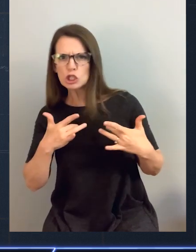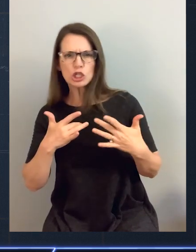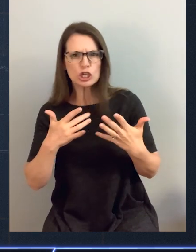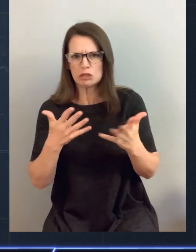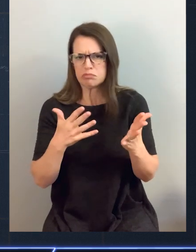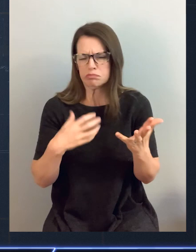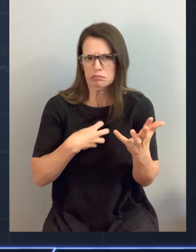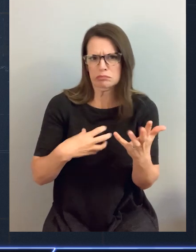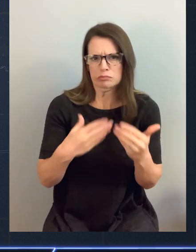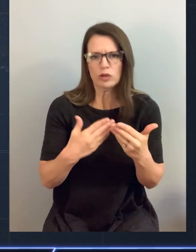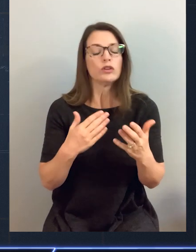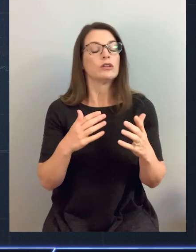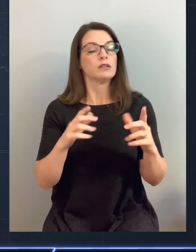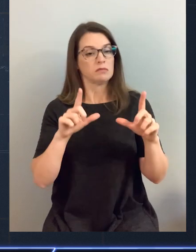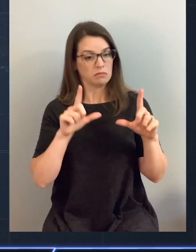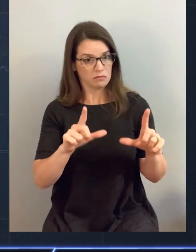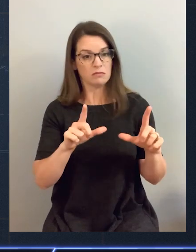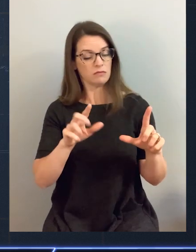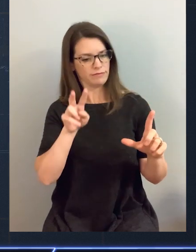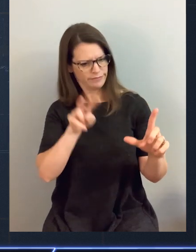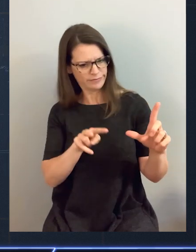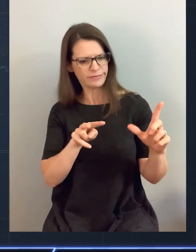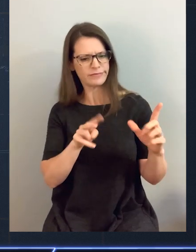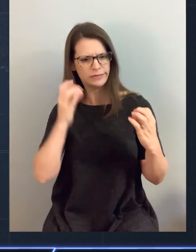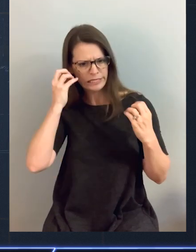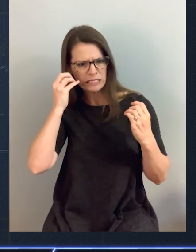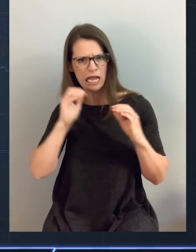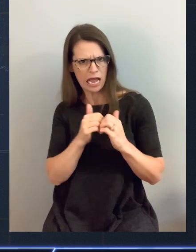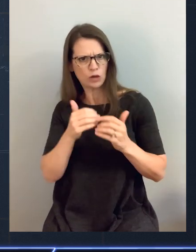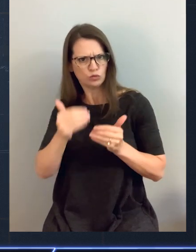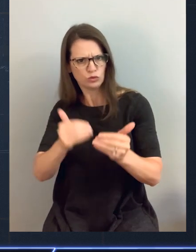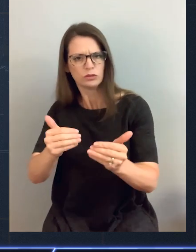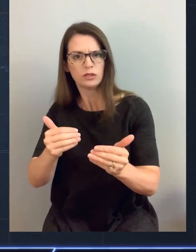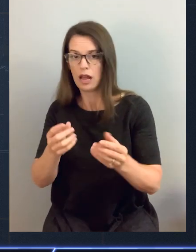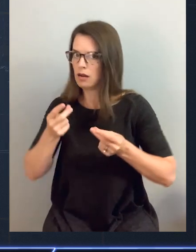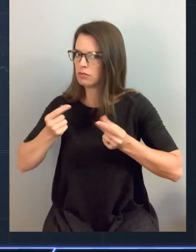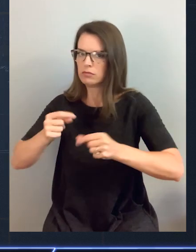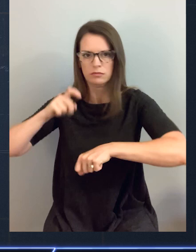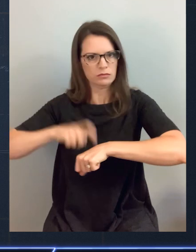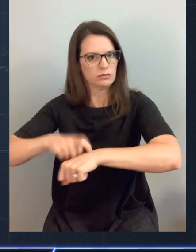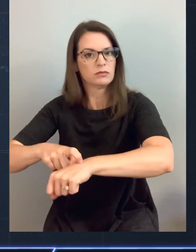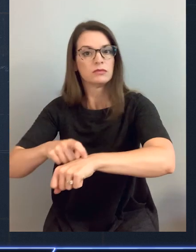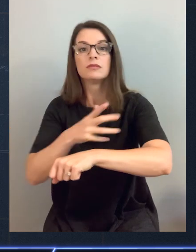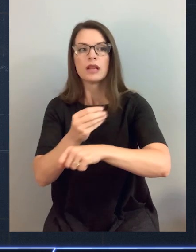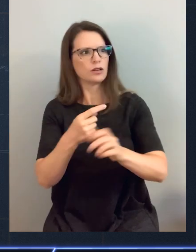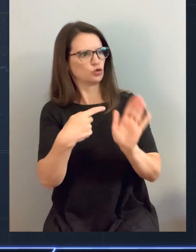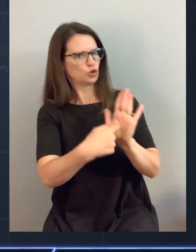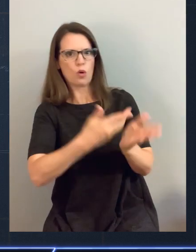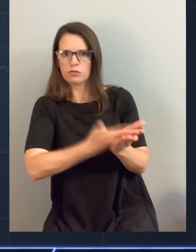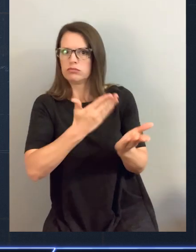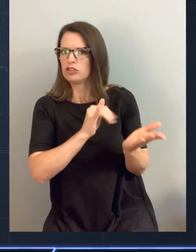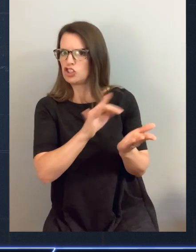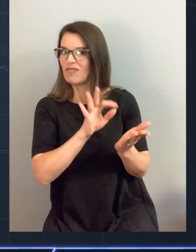suggestion, and then process it on a very, very timely basis and make sure Jeff knows that you've handled it. What I love about this is it